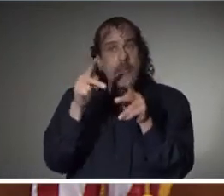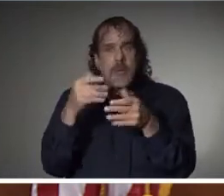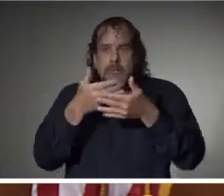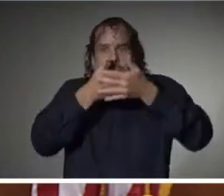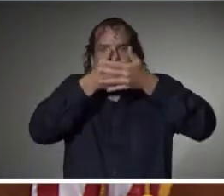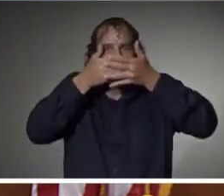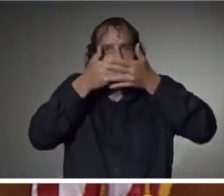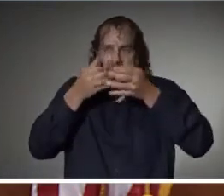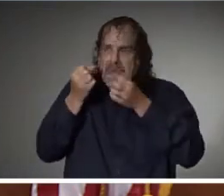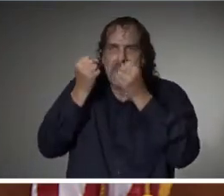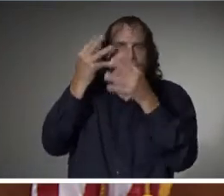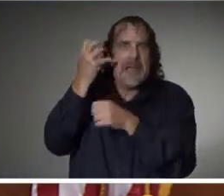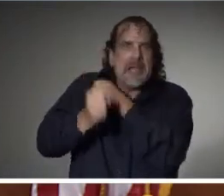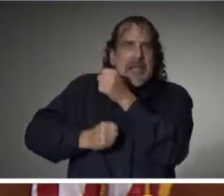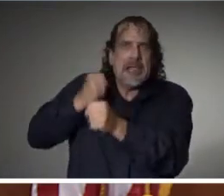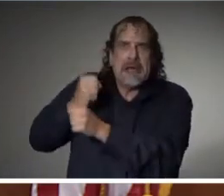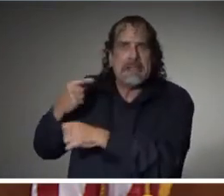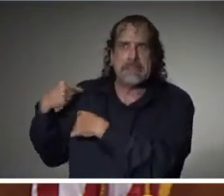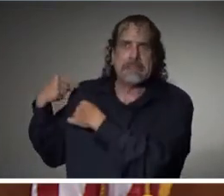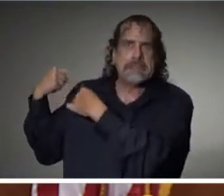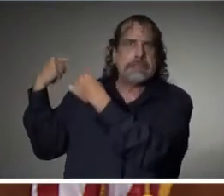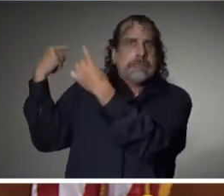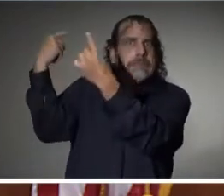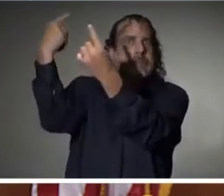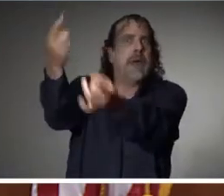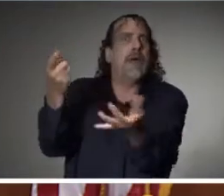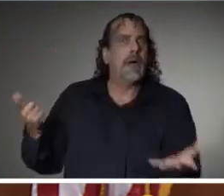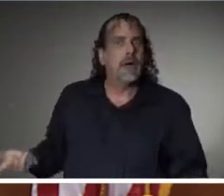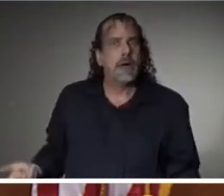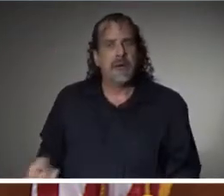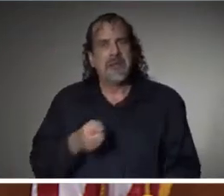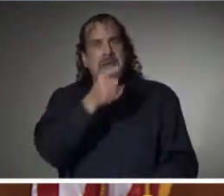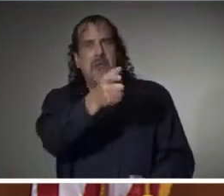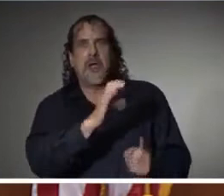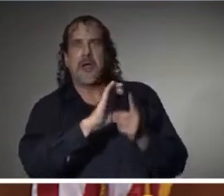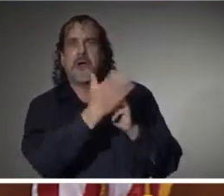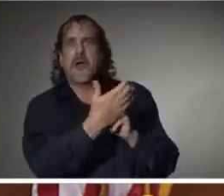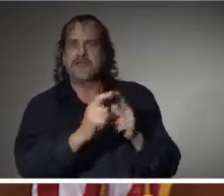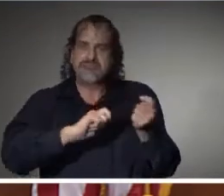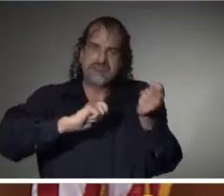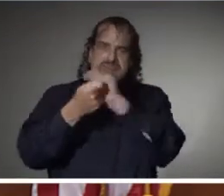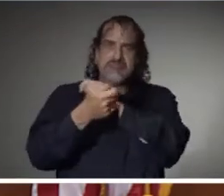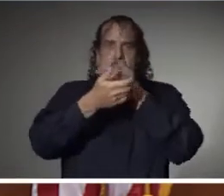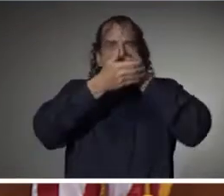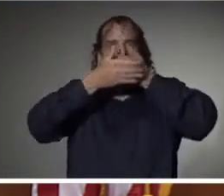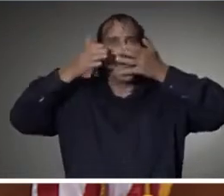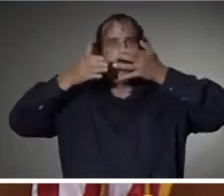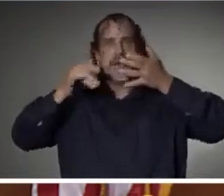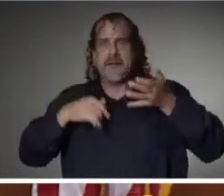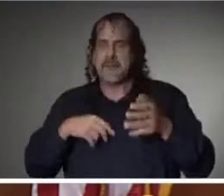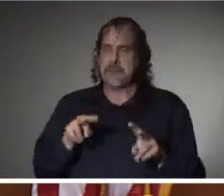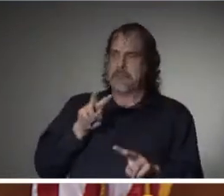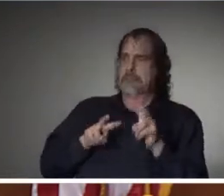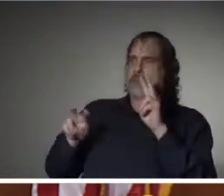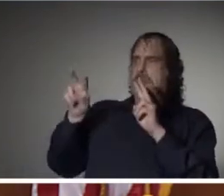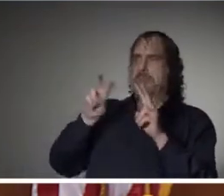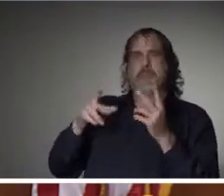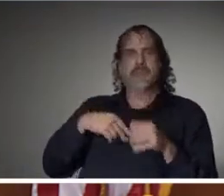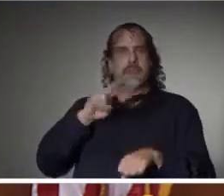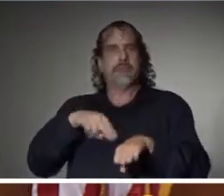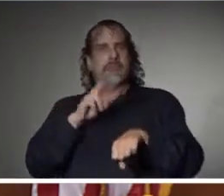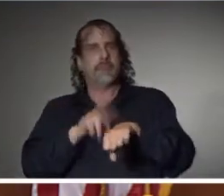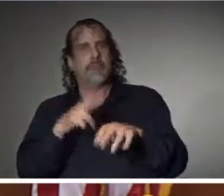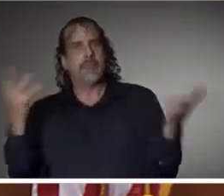masks for years and years and years. And so it's sort of in their culture, wearing a mask is not seen as anything other than